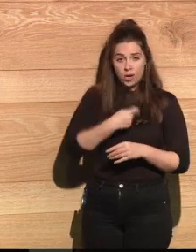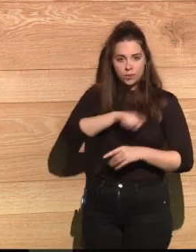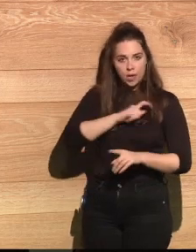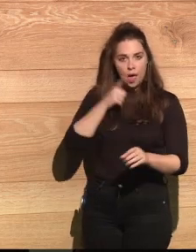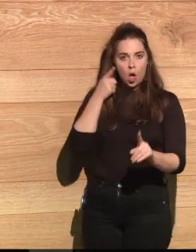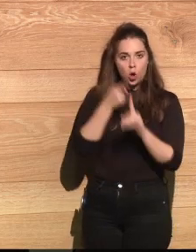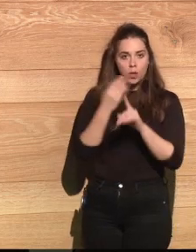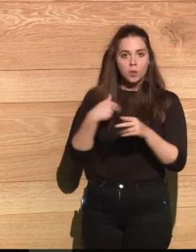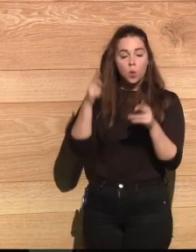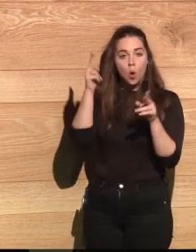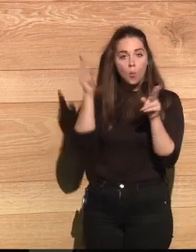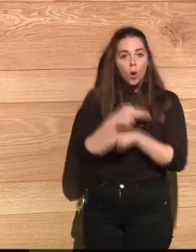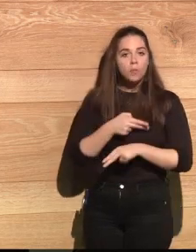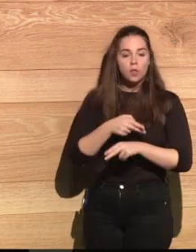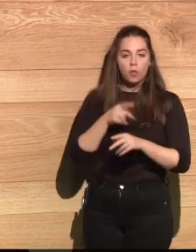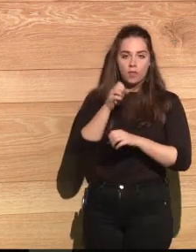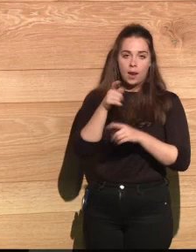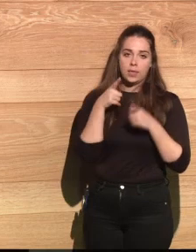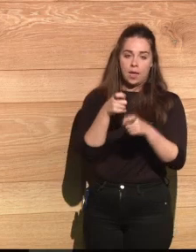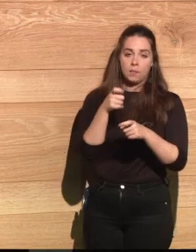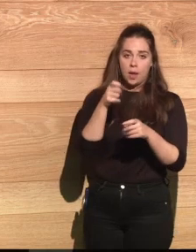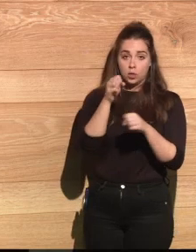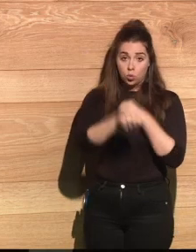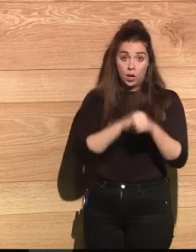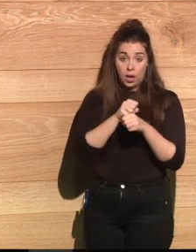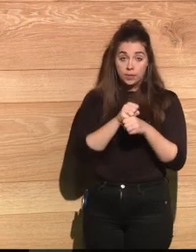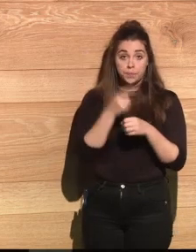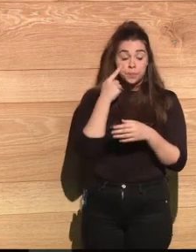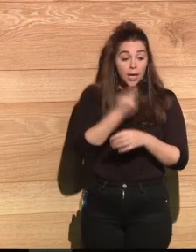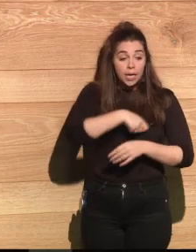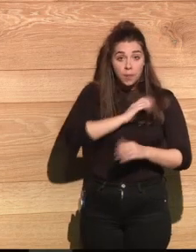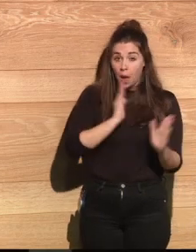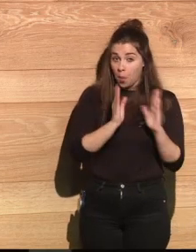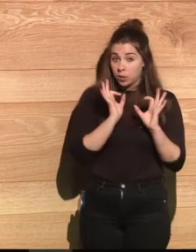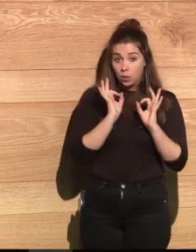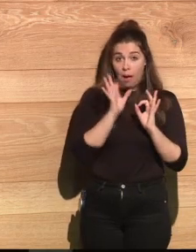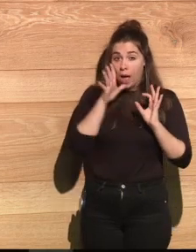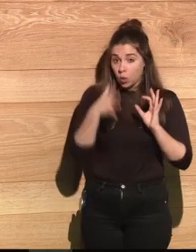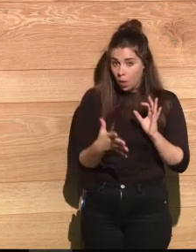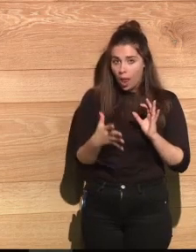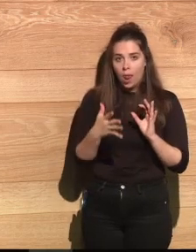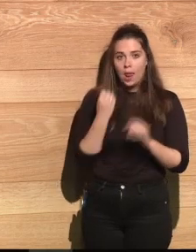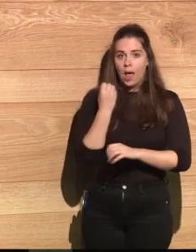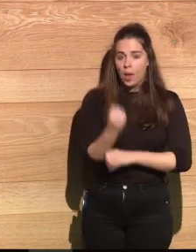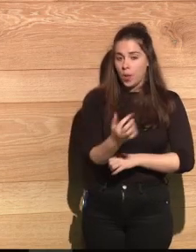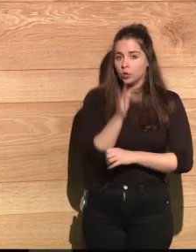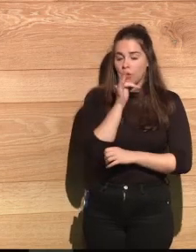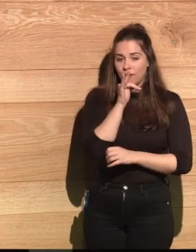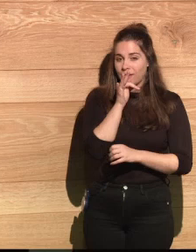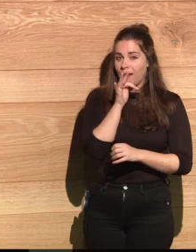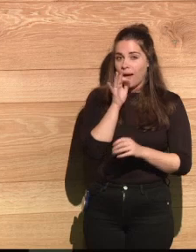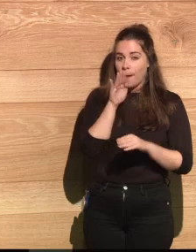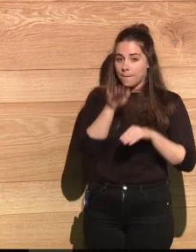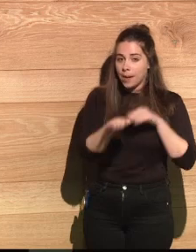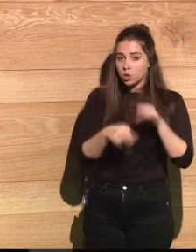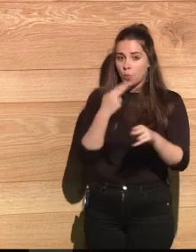of Spain around nuclear weapons. The truth is, Spain as a country has never supported any of